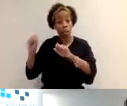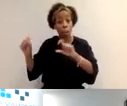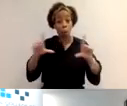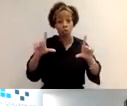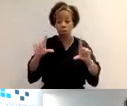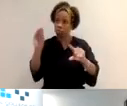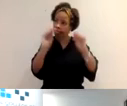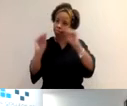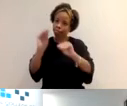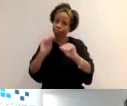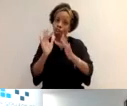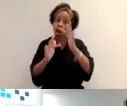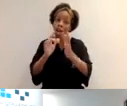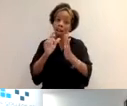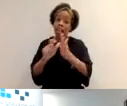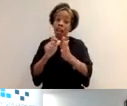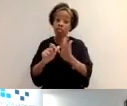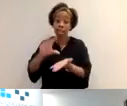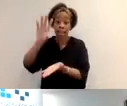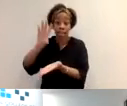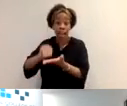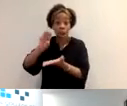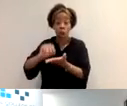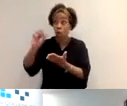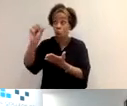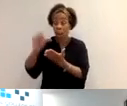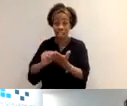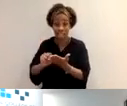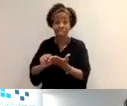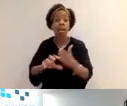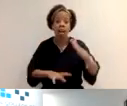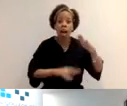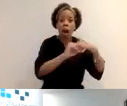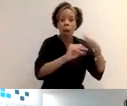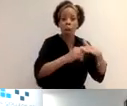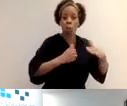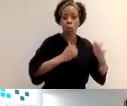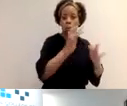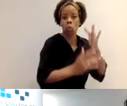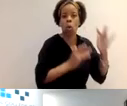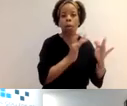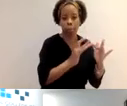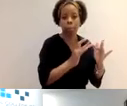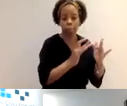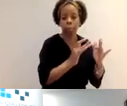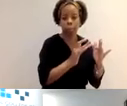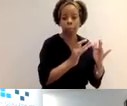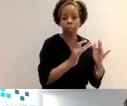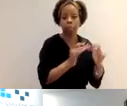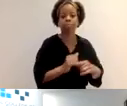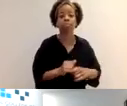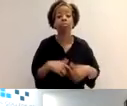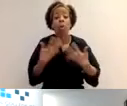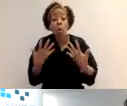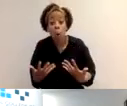log your CPD, you could obviously download your list that you can upload with your dates and your activities. Or you can